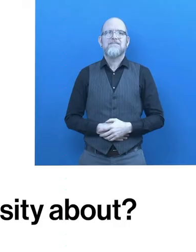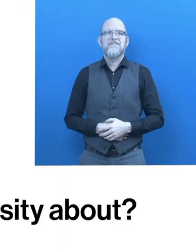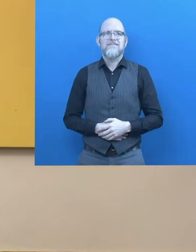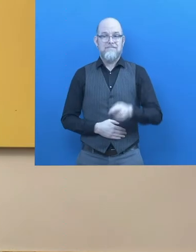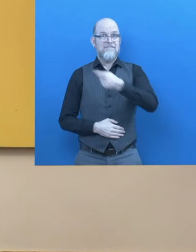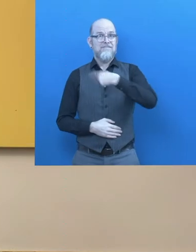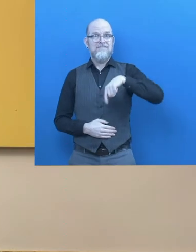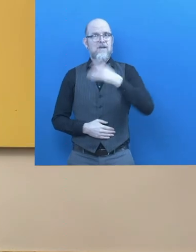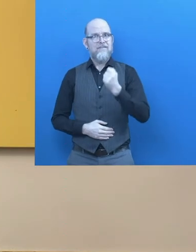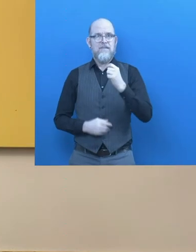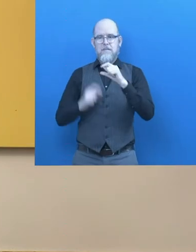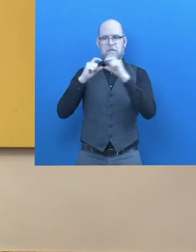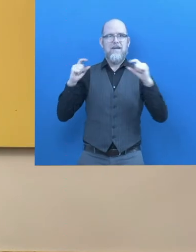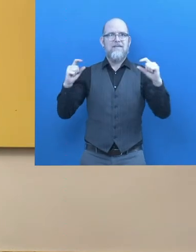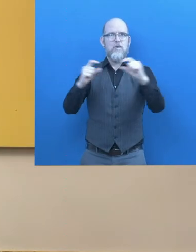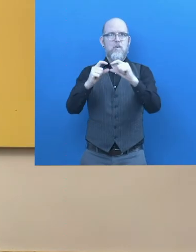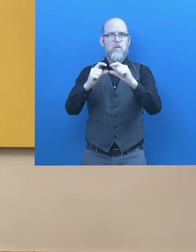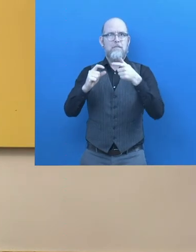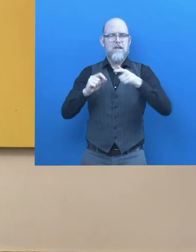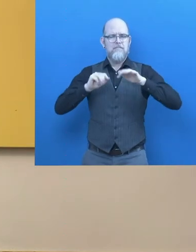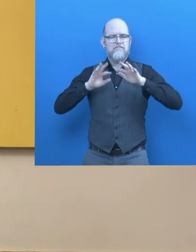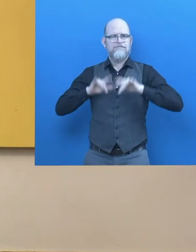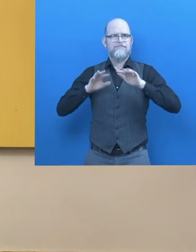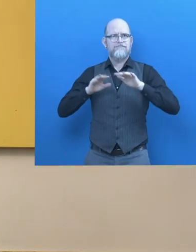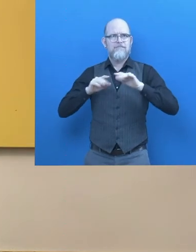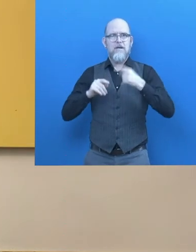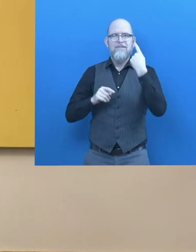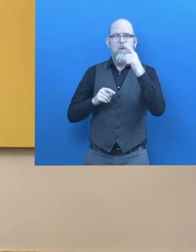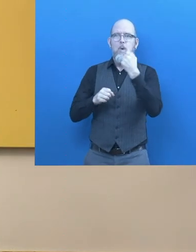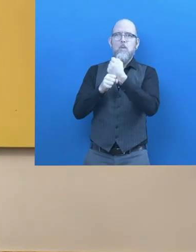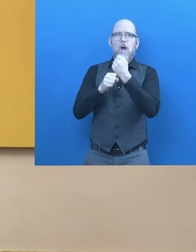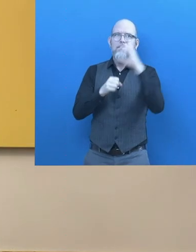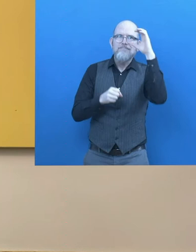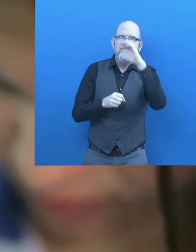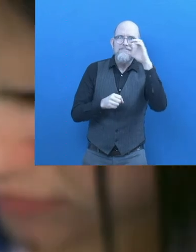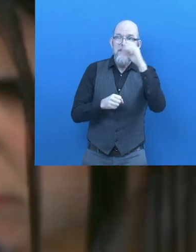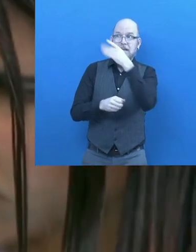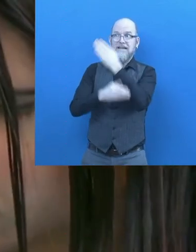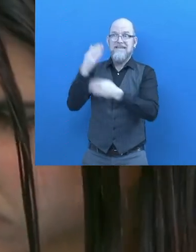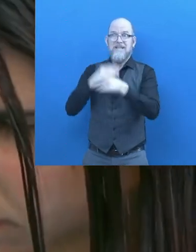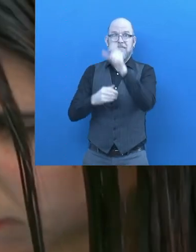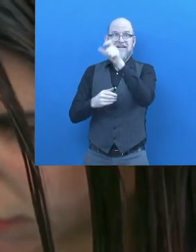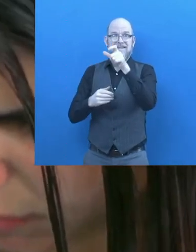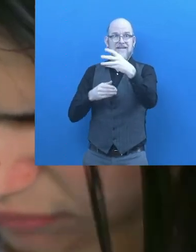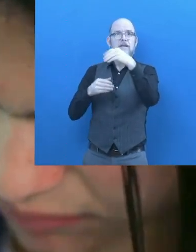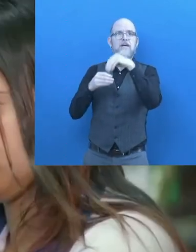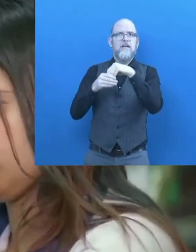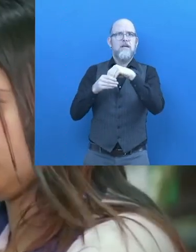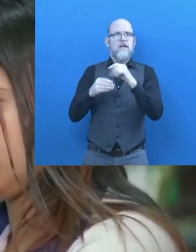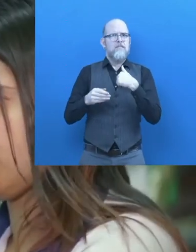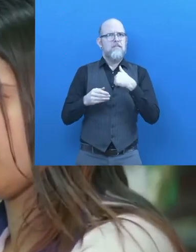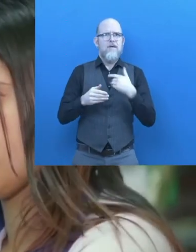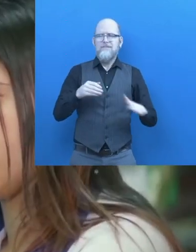We developed a recruitment platform specifically for people with disabilities. Our platform is totally